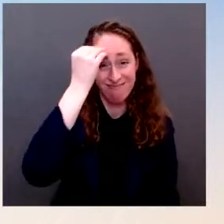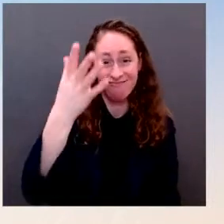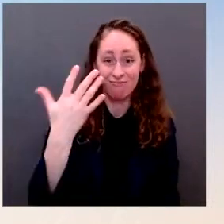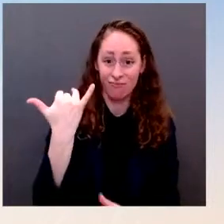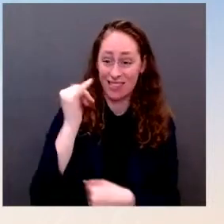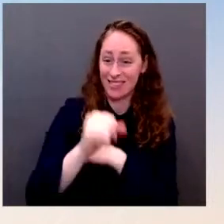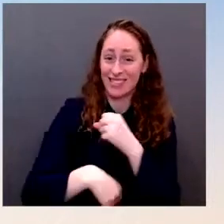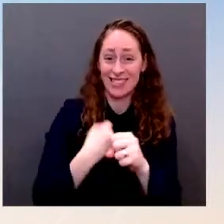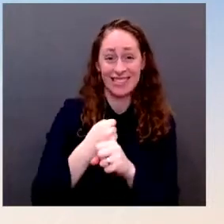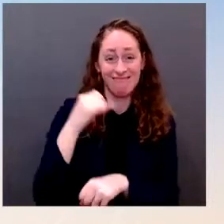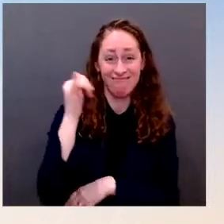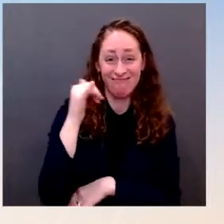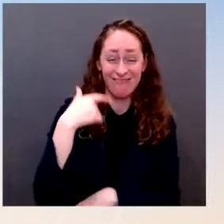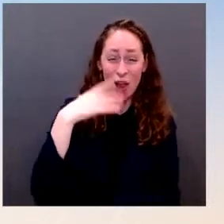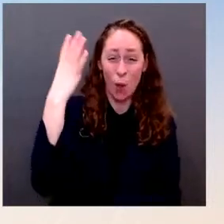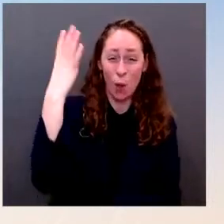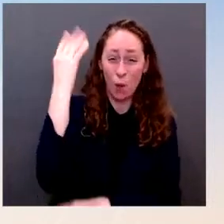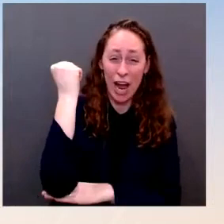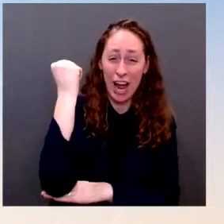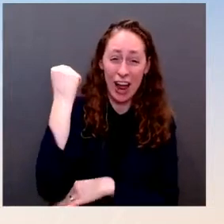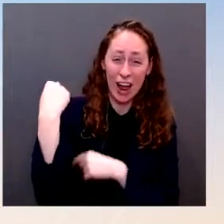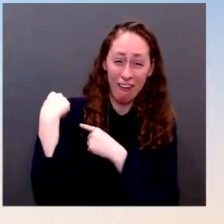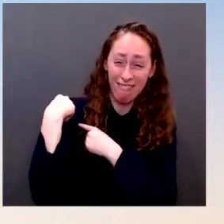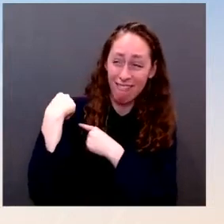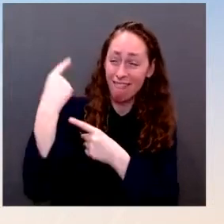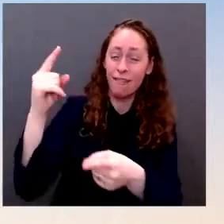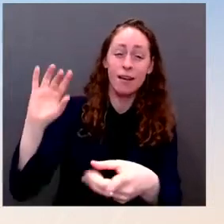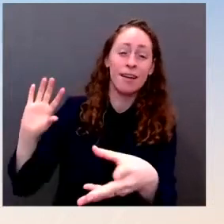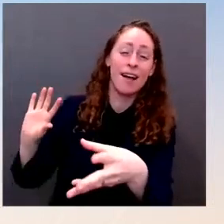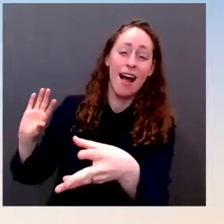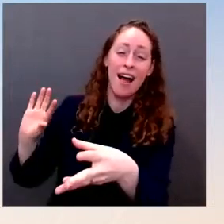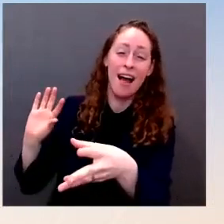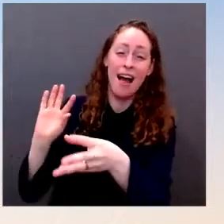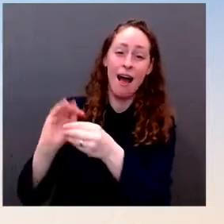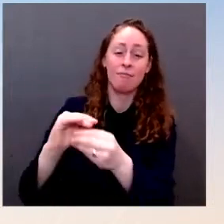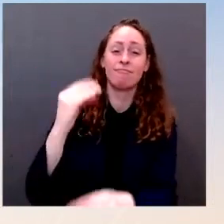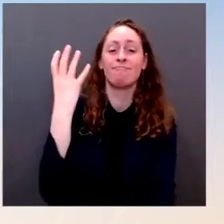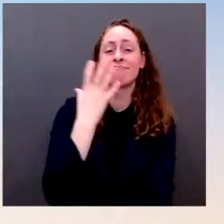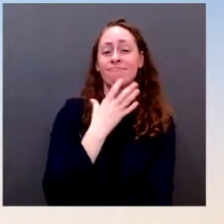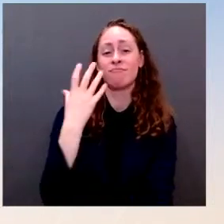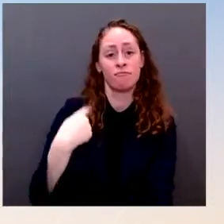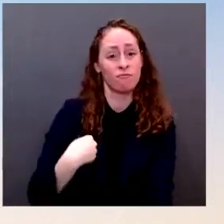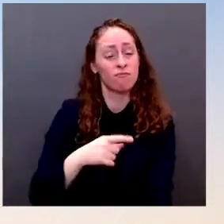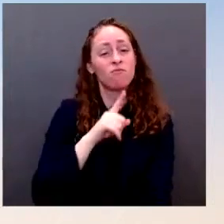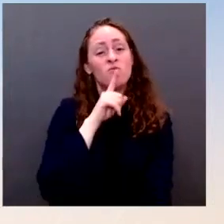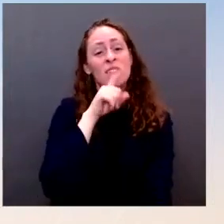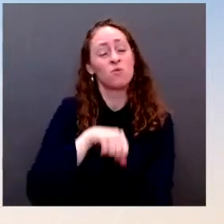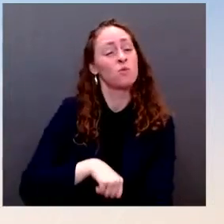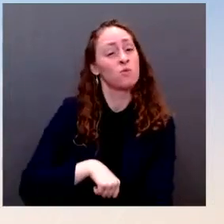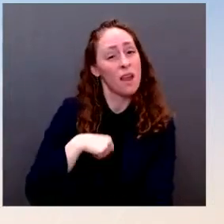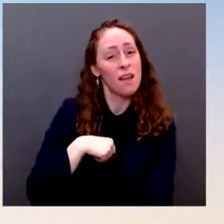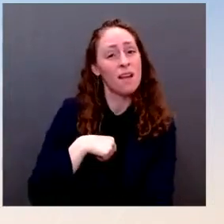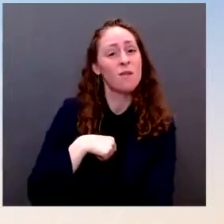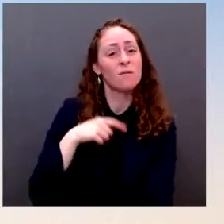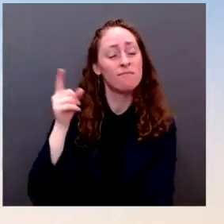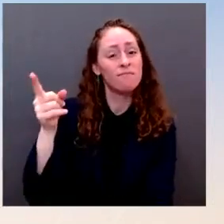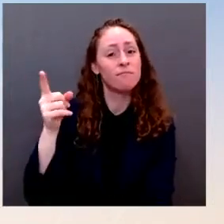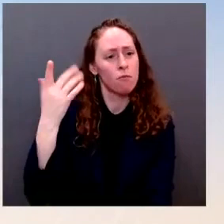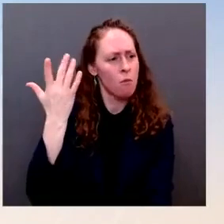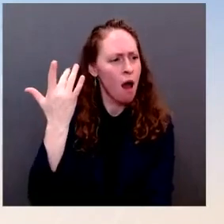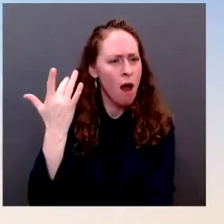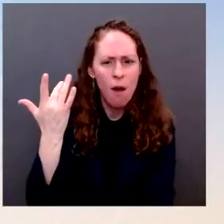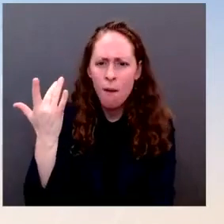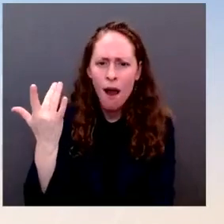things we are proud of, the President is proud of, and we attribute that in part to the actions he took to implement a number of important policies.